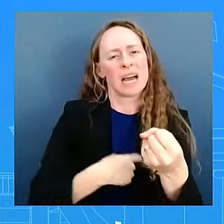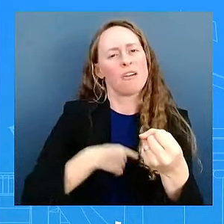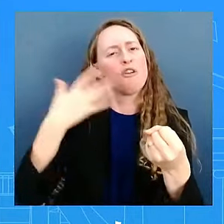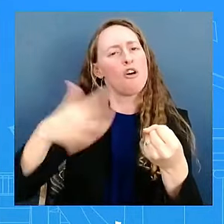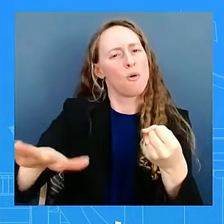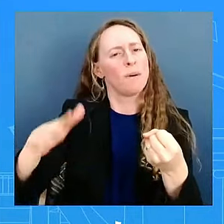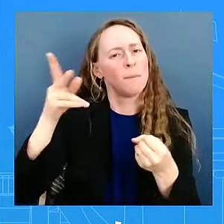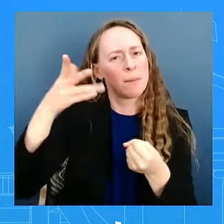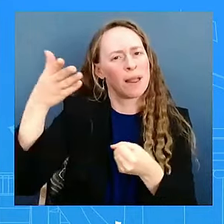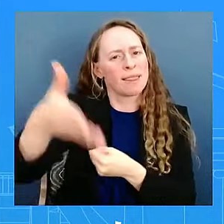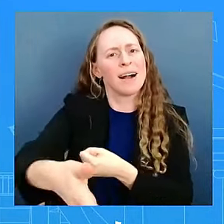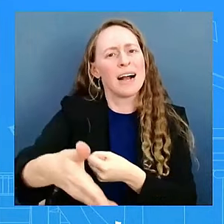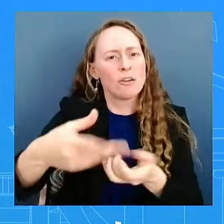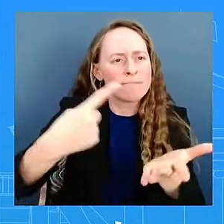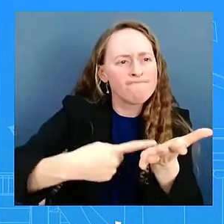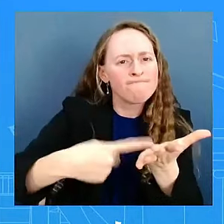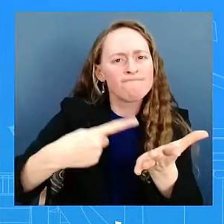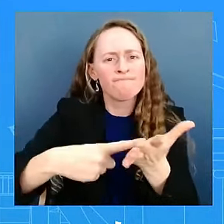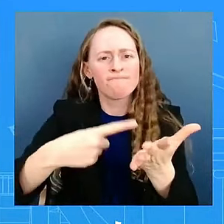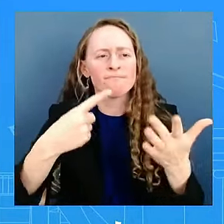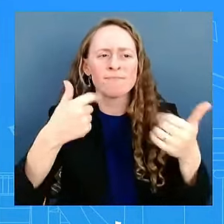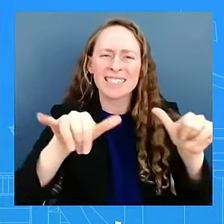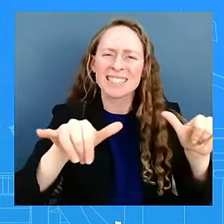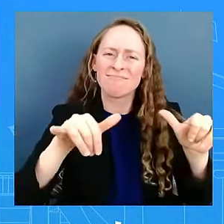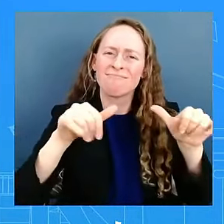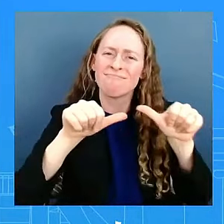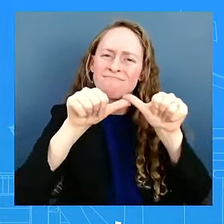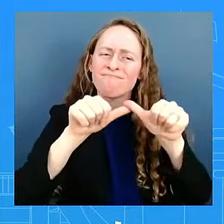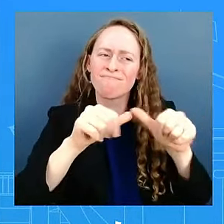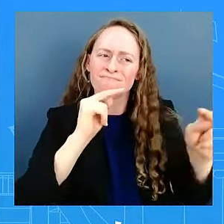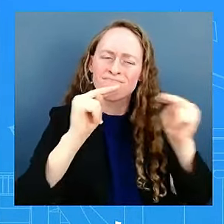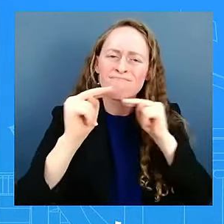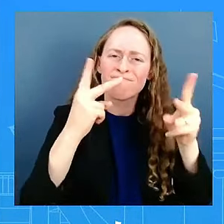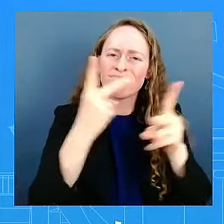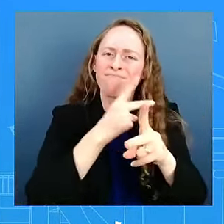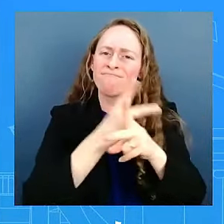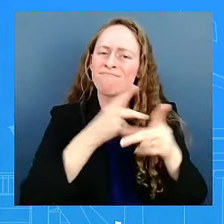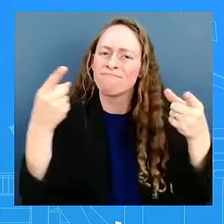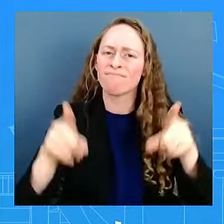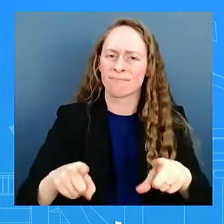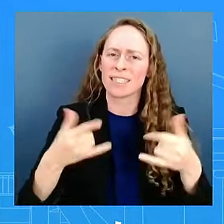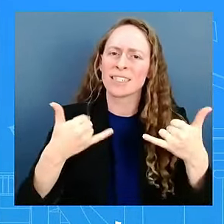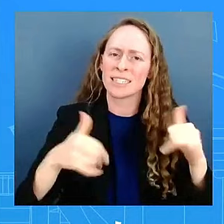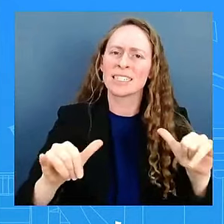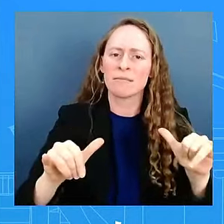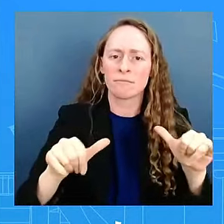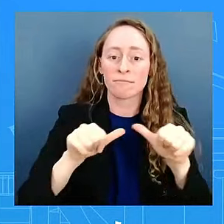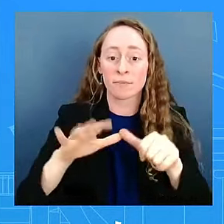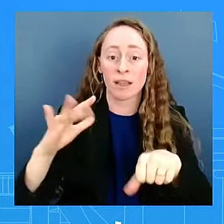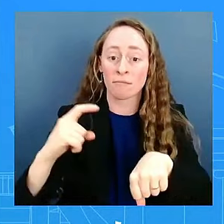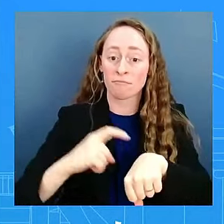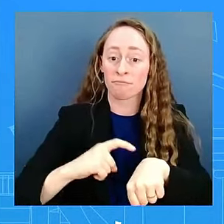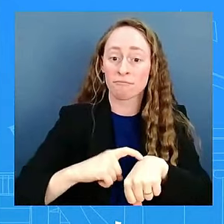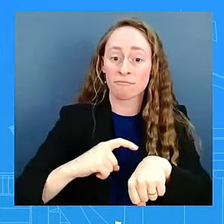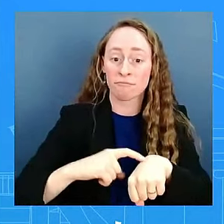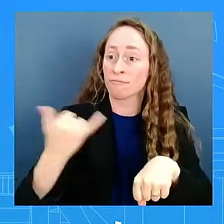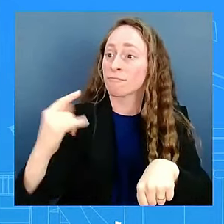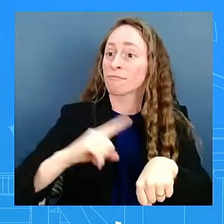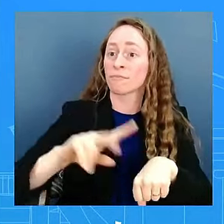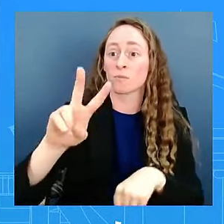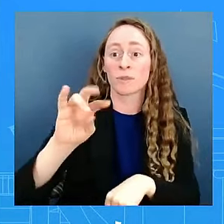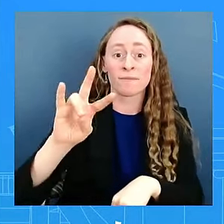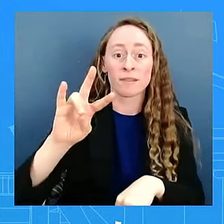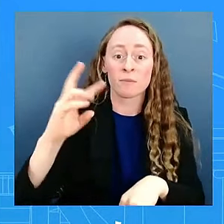We also haven't seen any indications at 2.07 on Wednesday afternoon here, the 31st of July, that